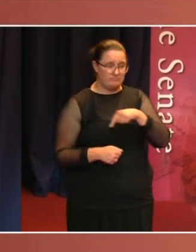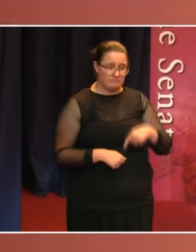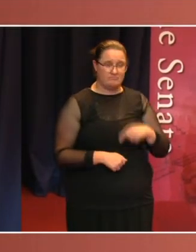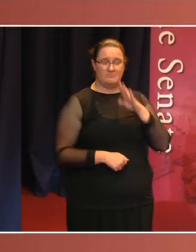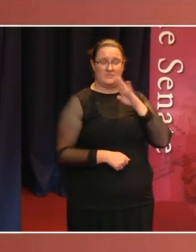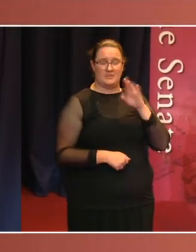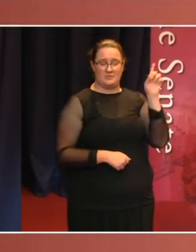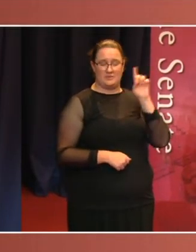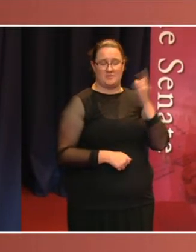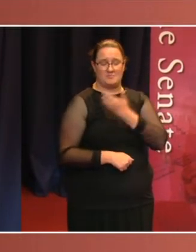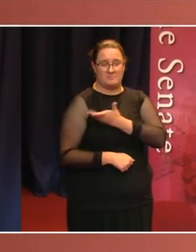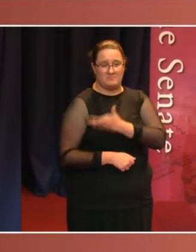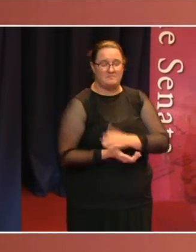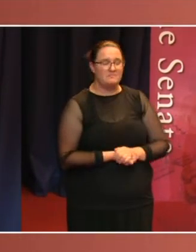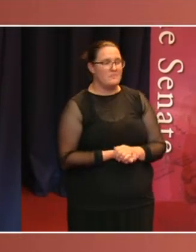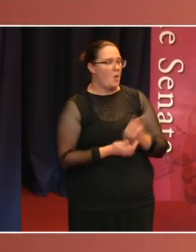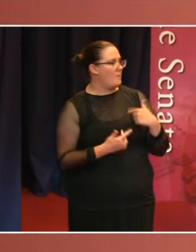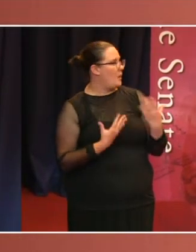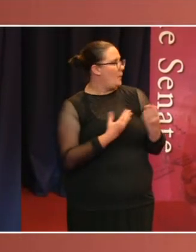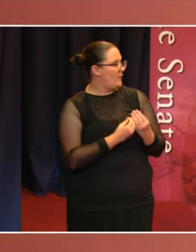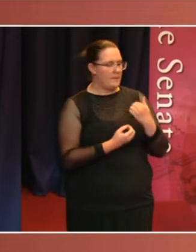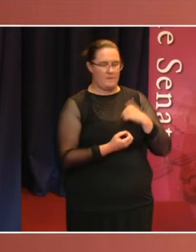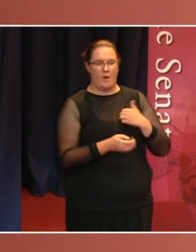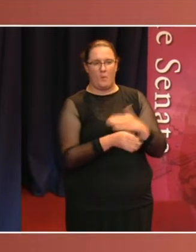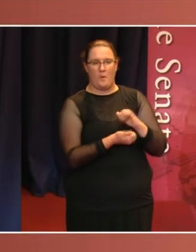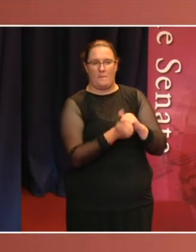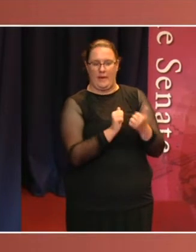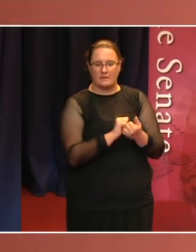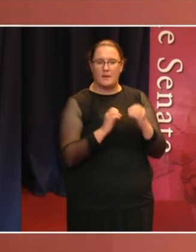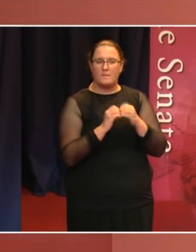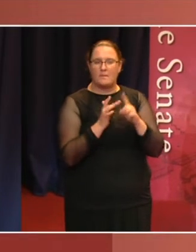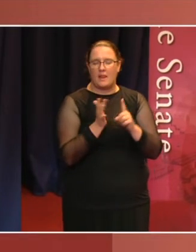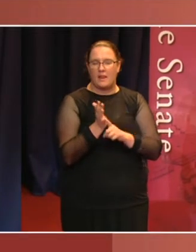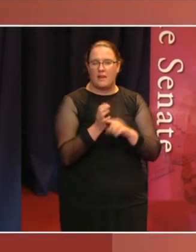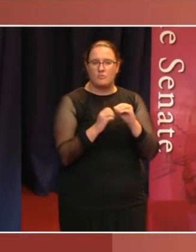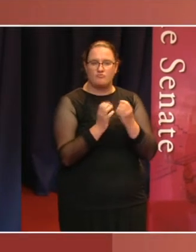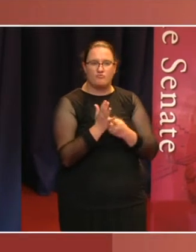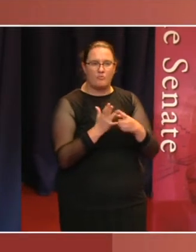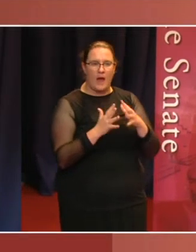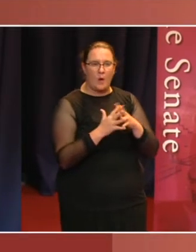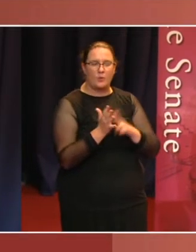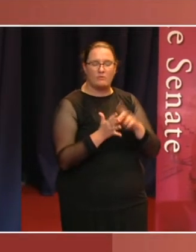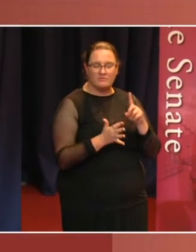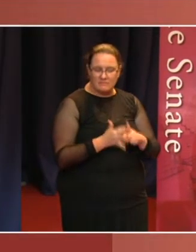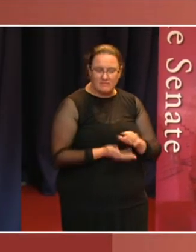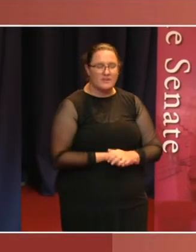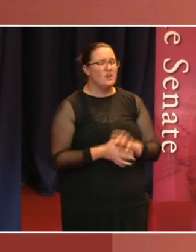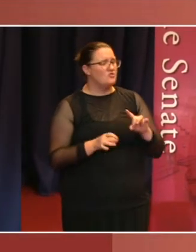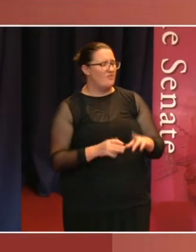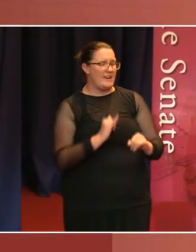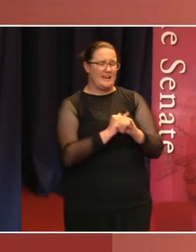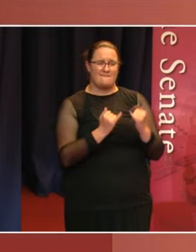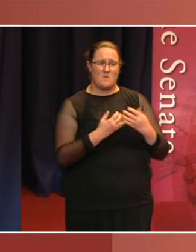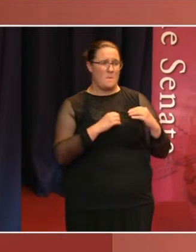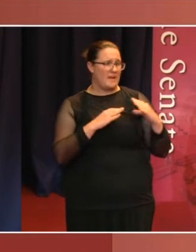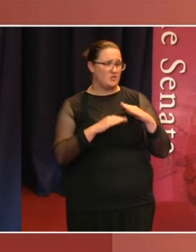my colleague, Bill Brown. The Australia Institute's passionate about the Senate and I've certainly been passionate about the